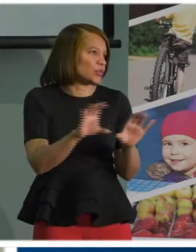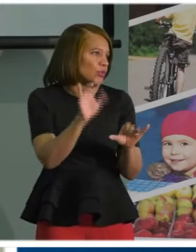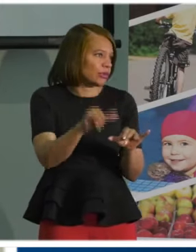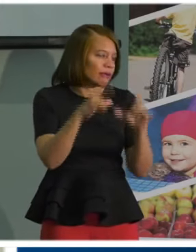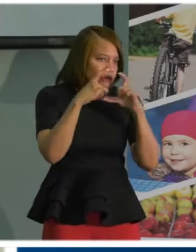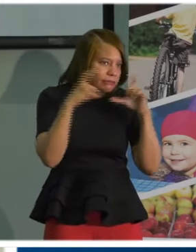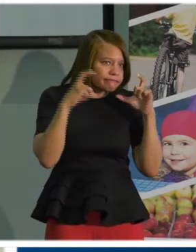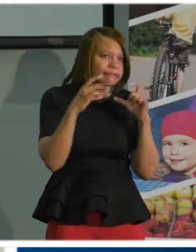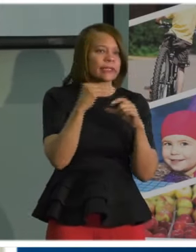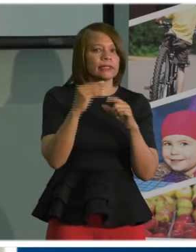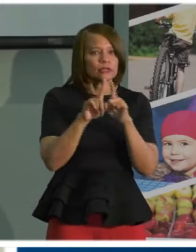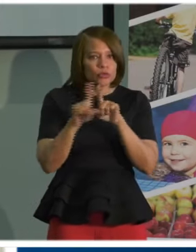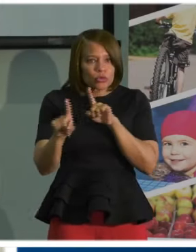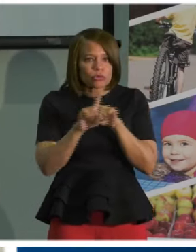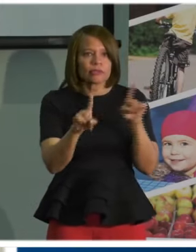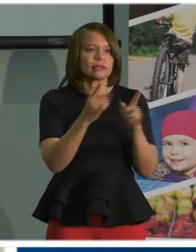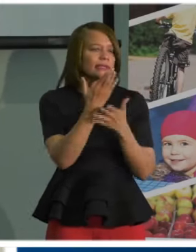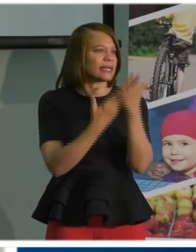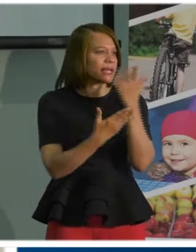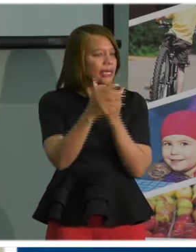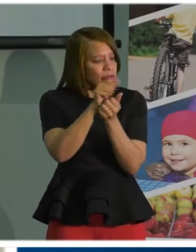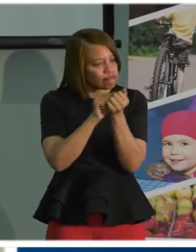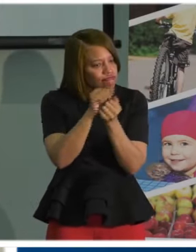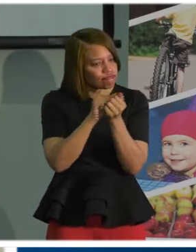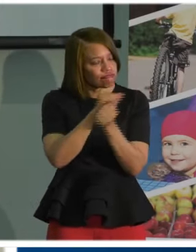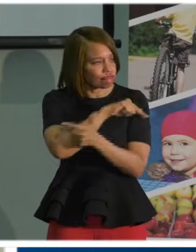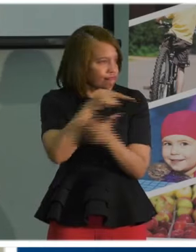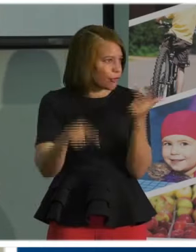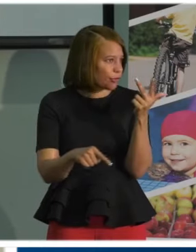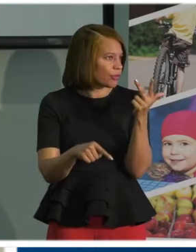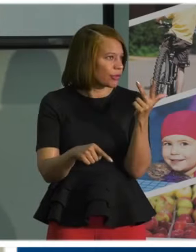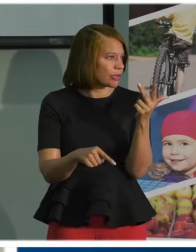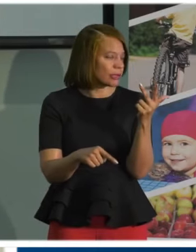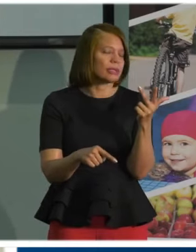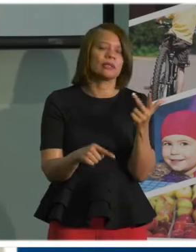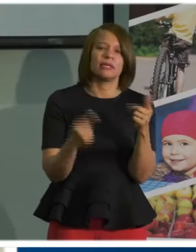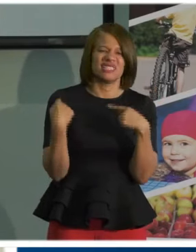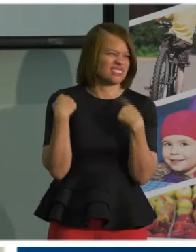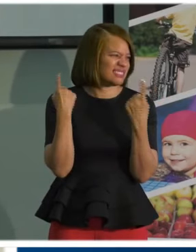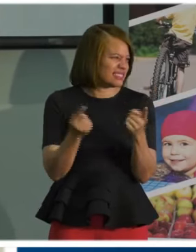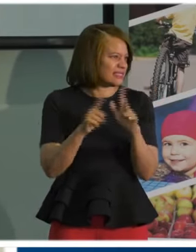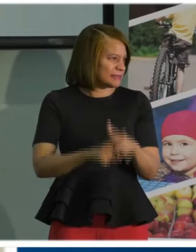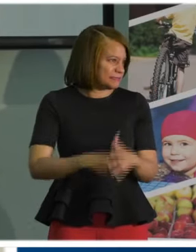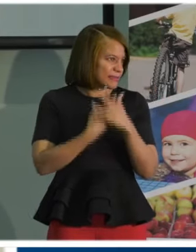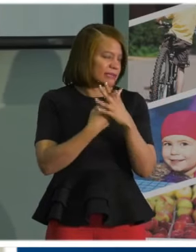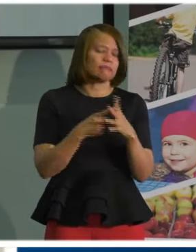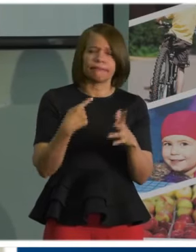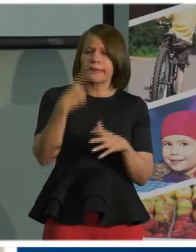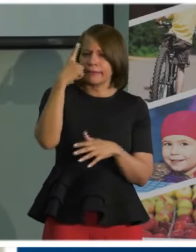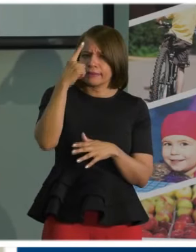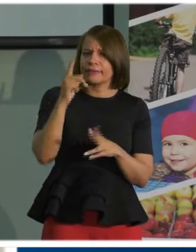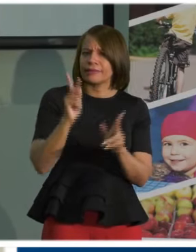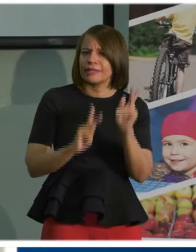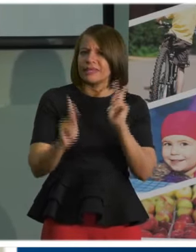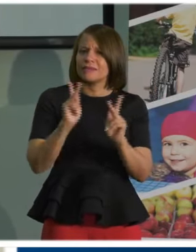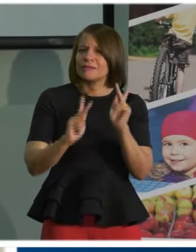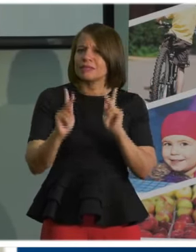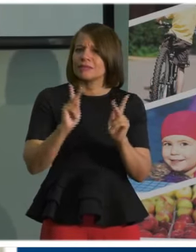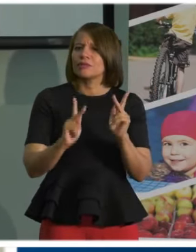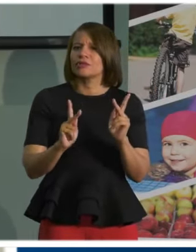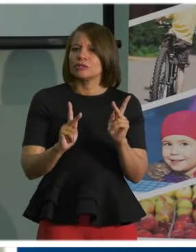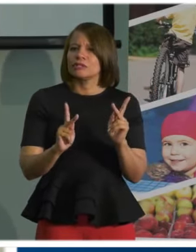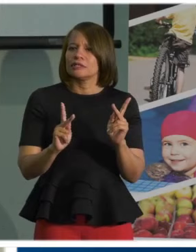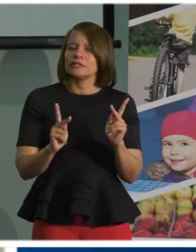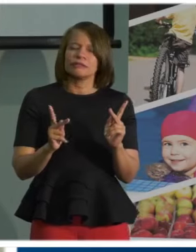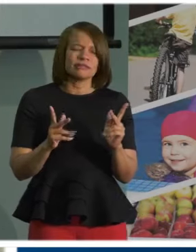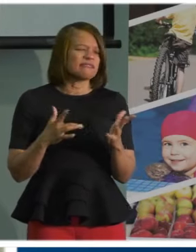but social distancing and, and washing of hands, all three of those things over the, you know, since the very beginning. Because I think everybody has sensed that there's been kind of a,